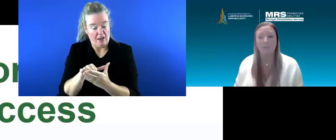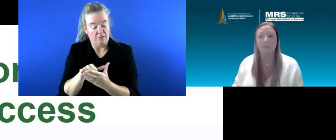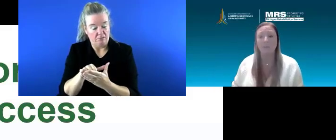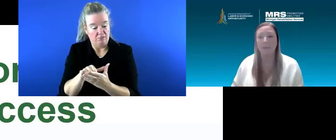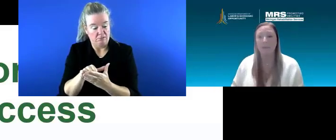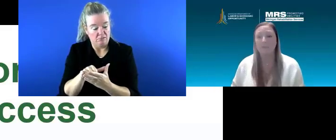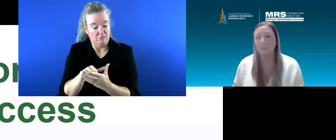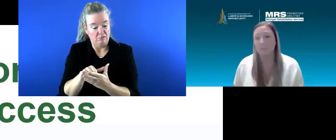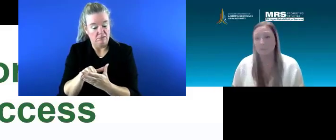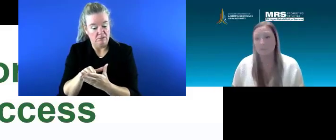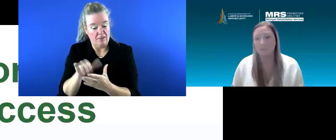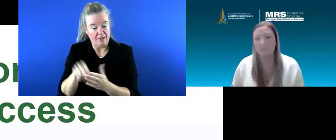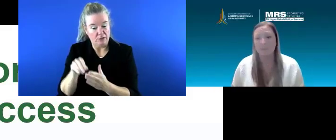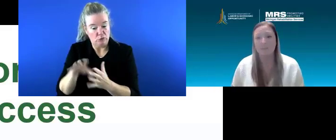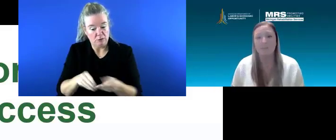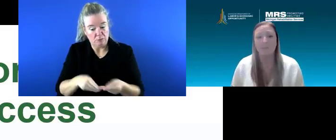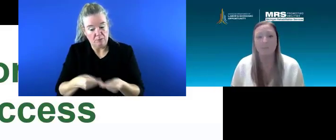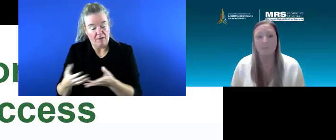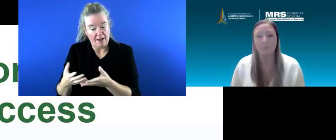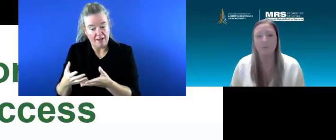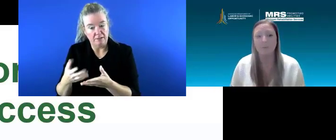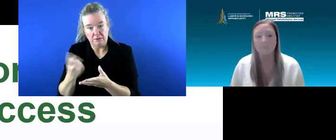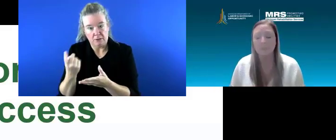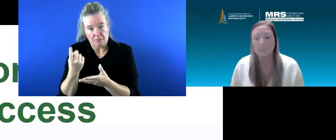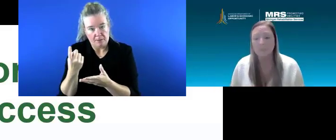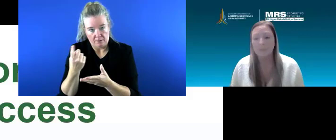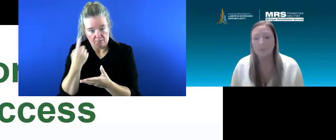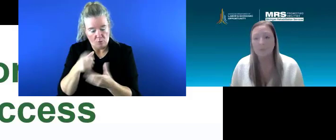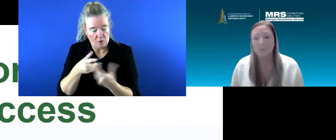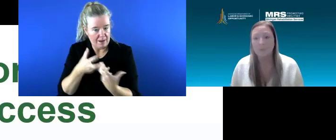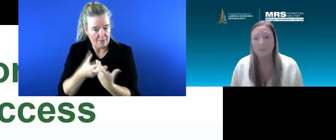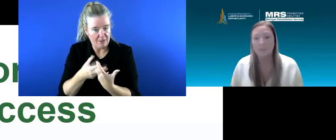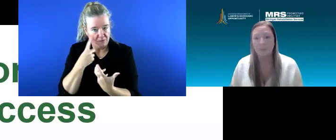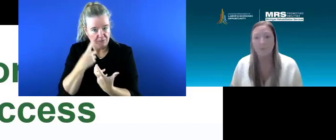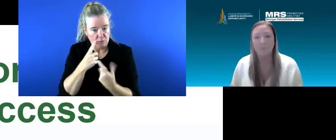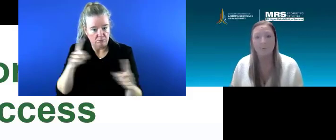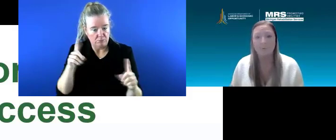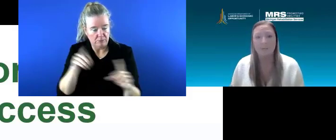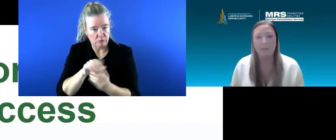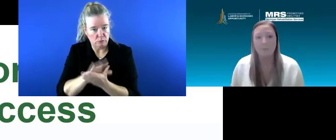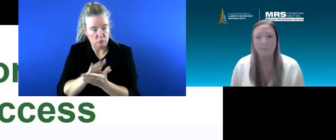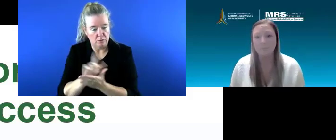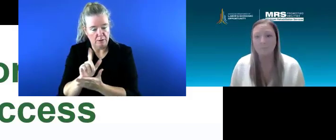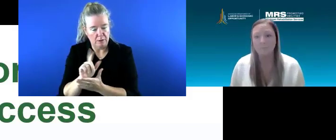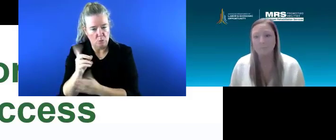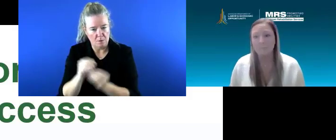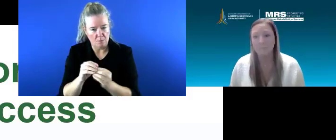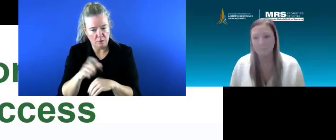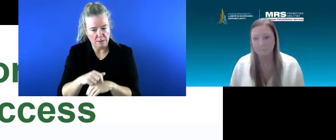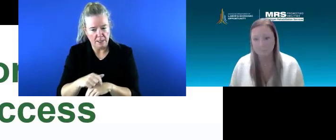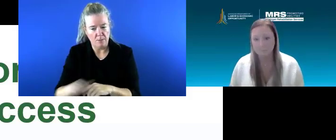during that school day to be able to be successful in school. If you click it one more time,